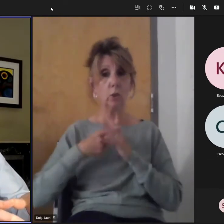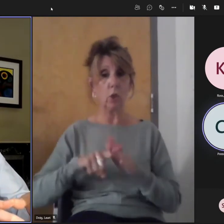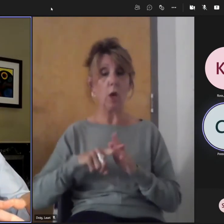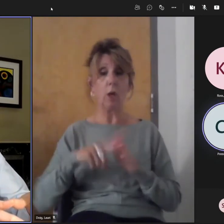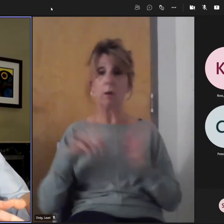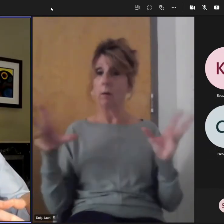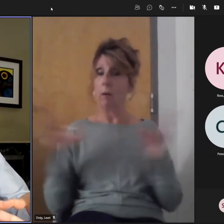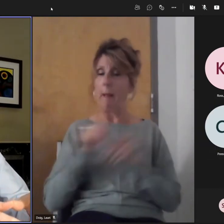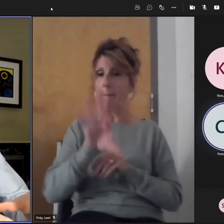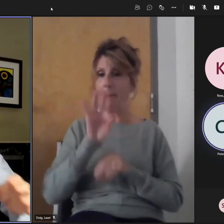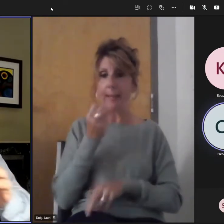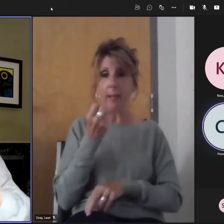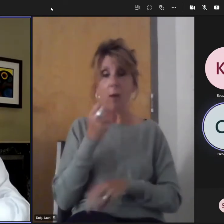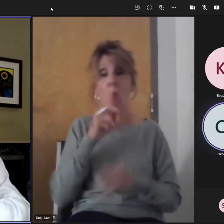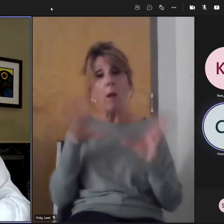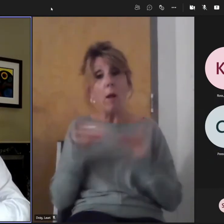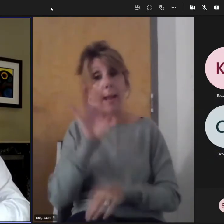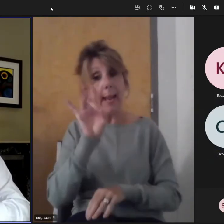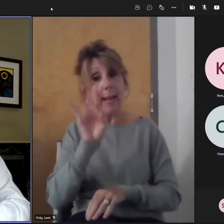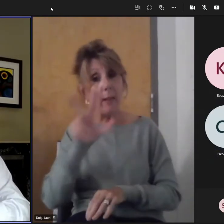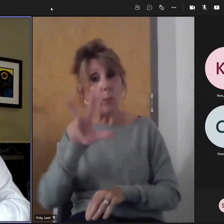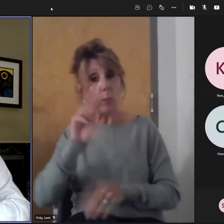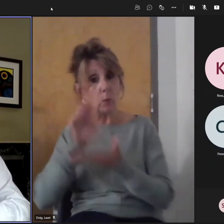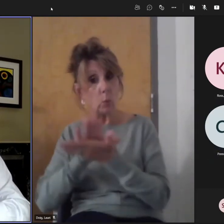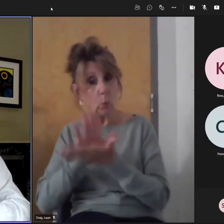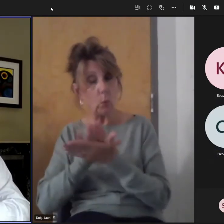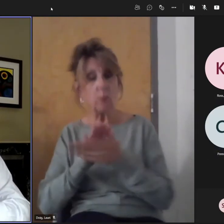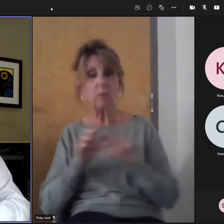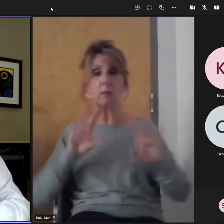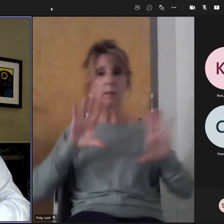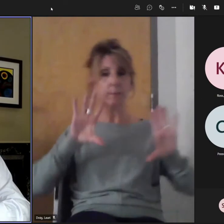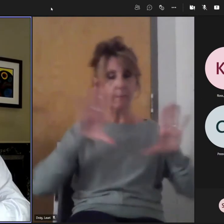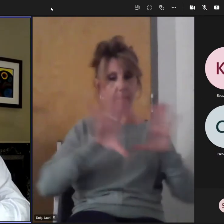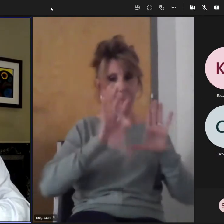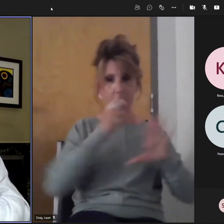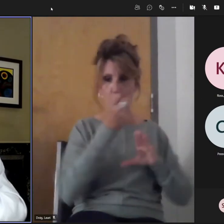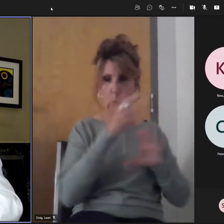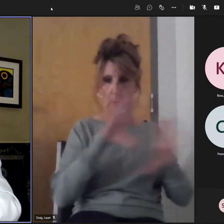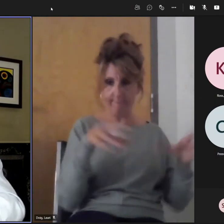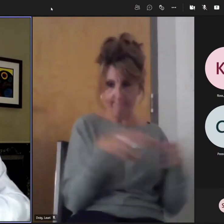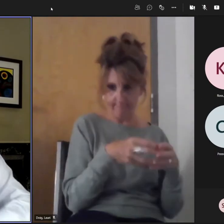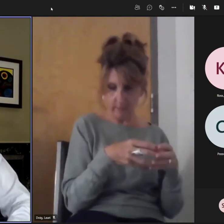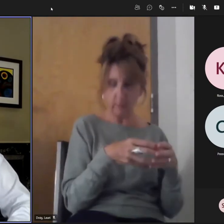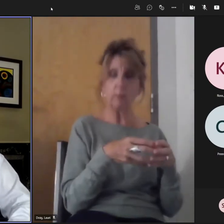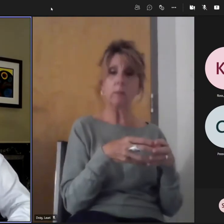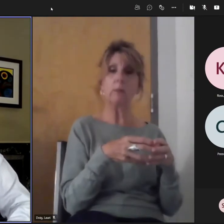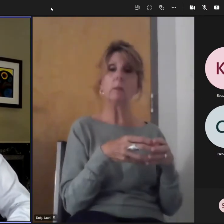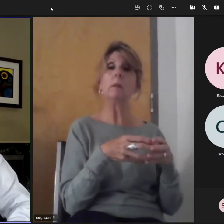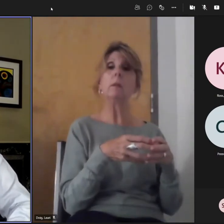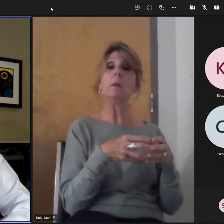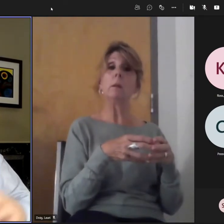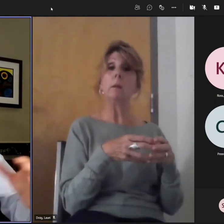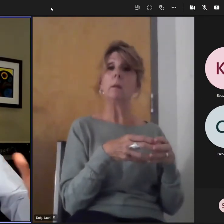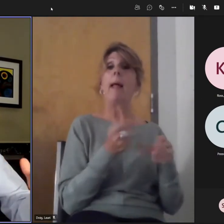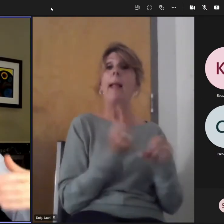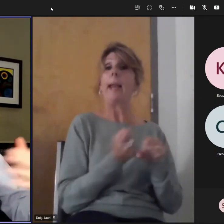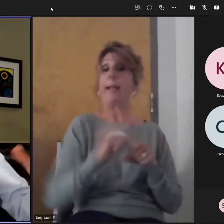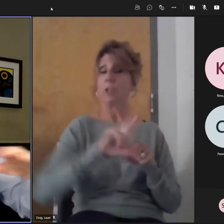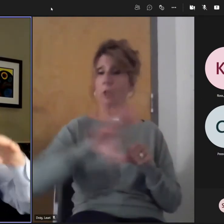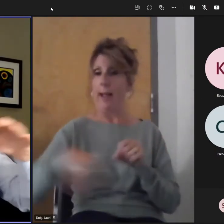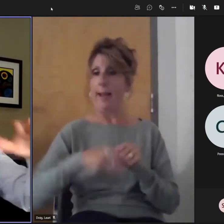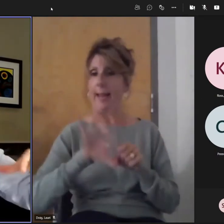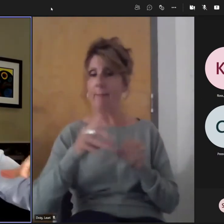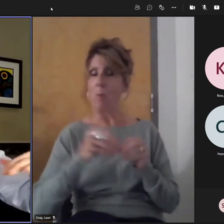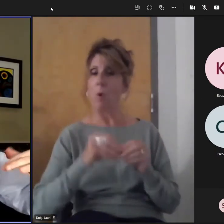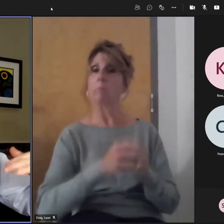schools out of 83. And the next September, they added eight more. That was 15. The third September, that's 24 months later, they